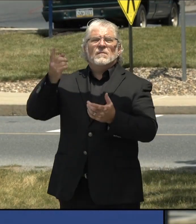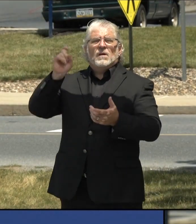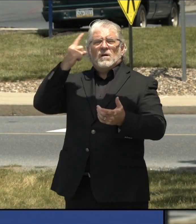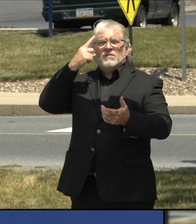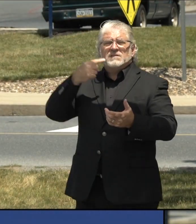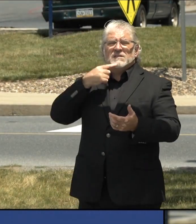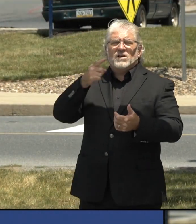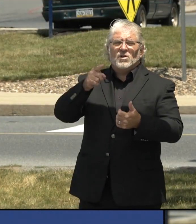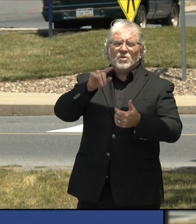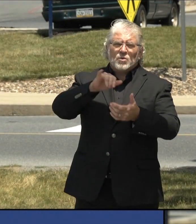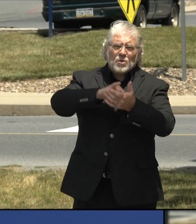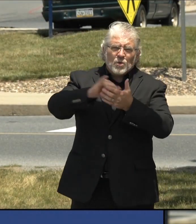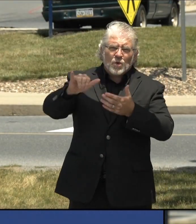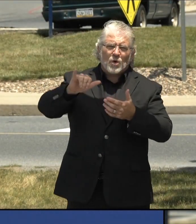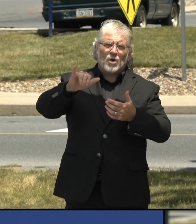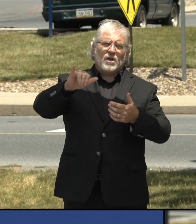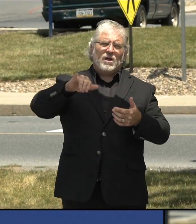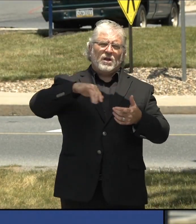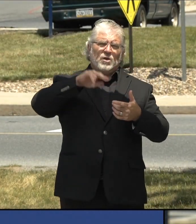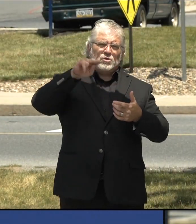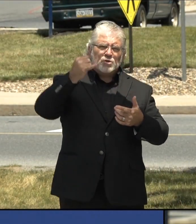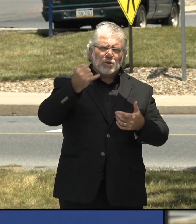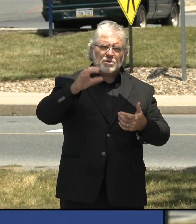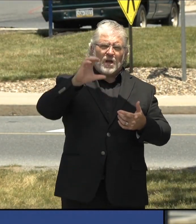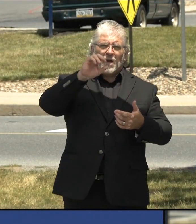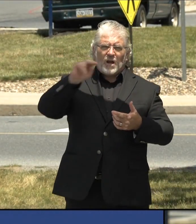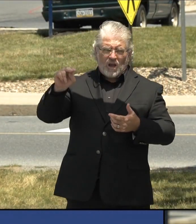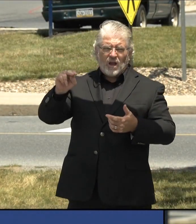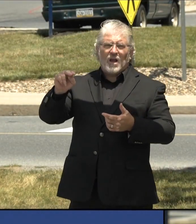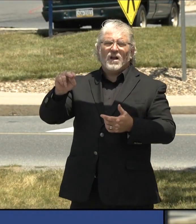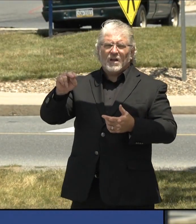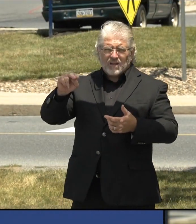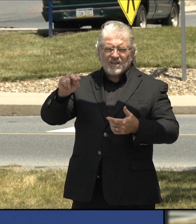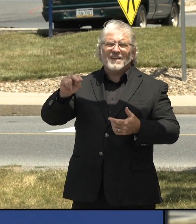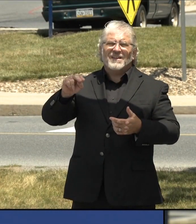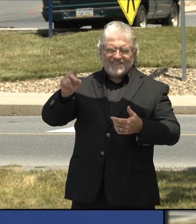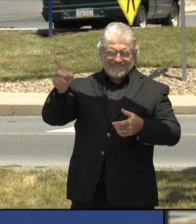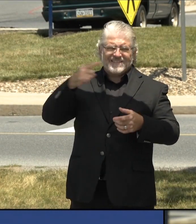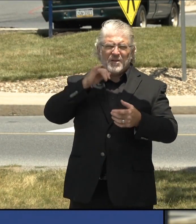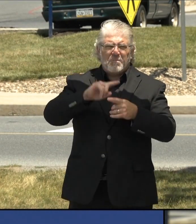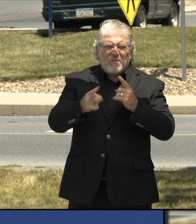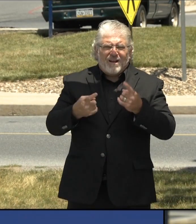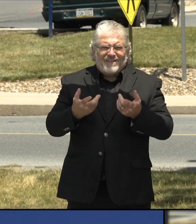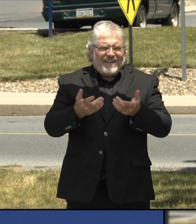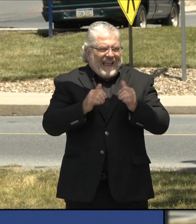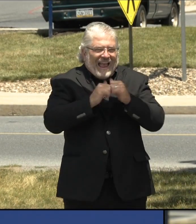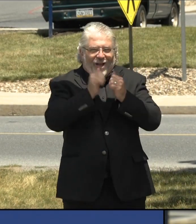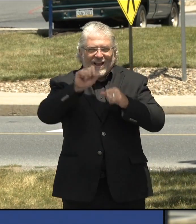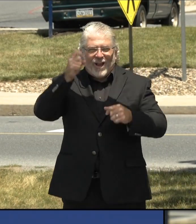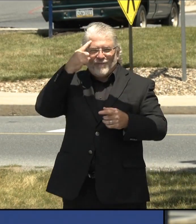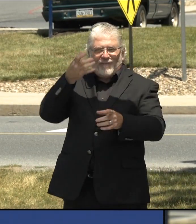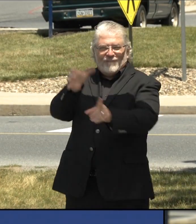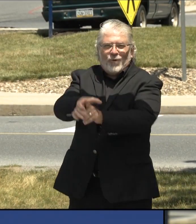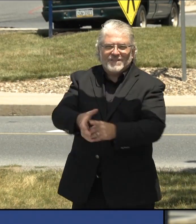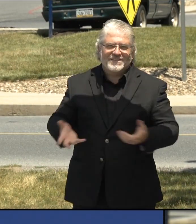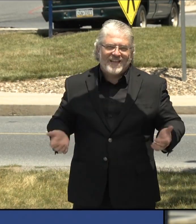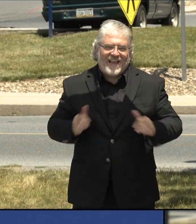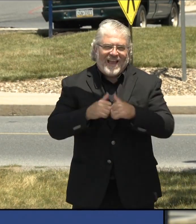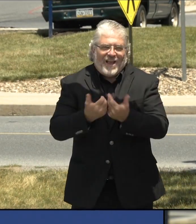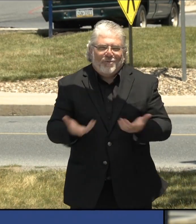New Jersey, I think, is a self enforcement. I don't know what they're doing in Connecticut. And I think the New York is trying to do a combination of things that